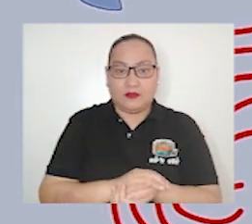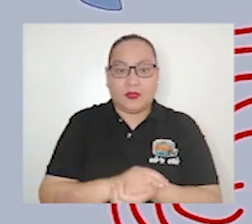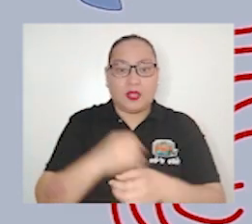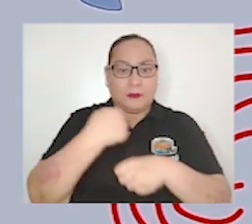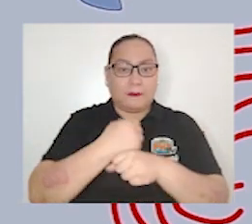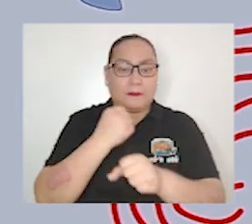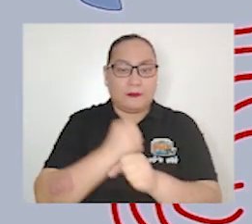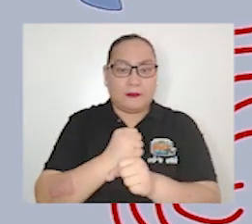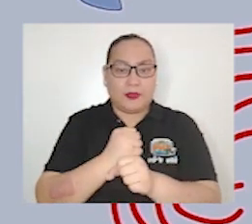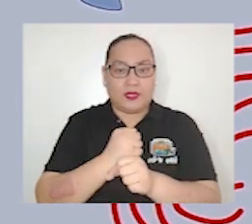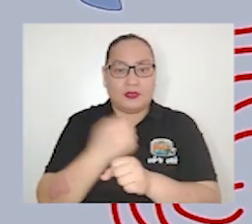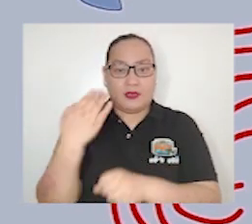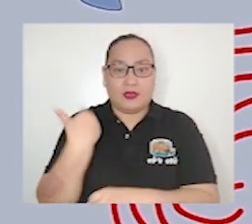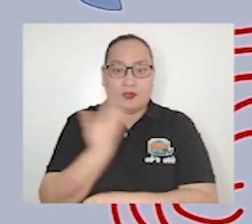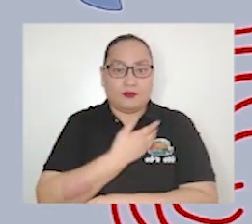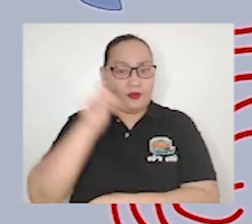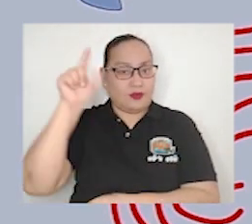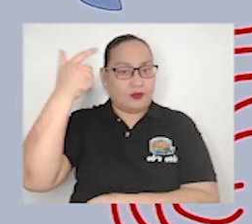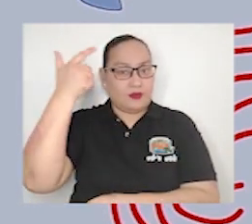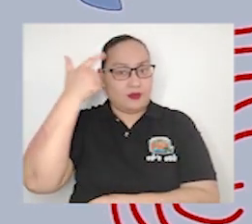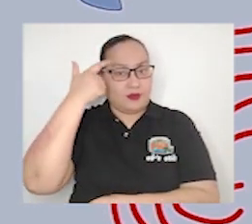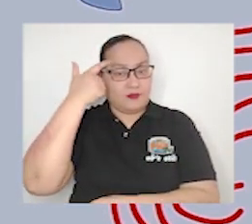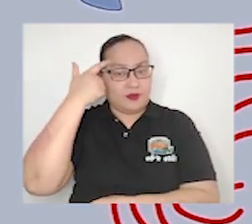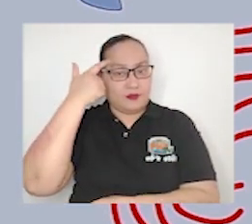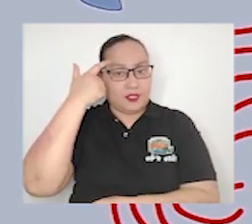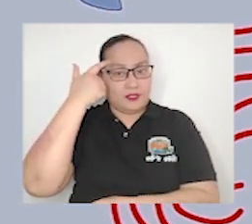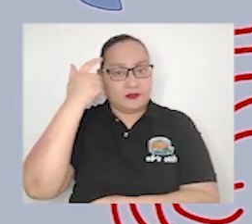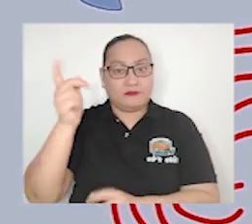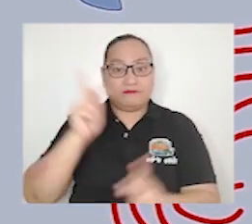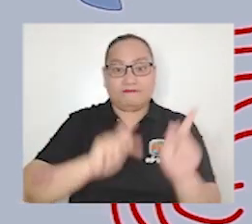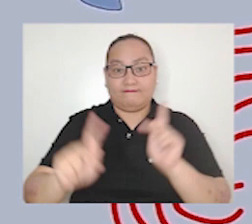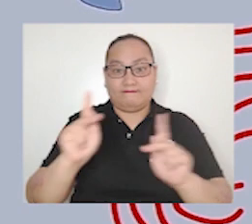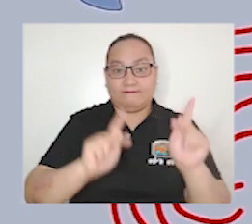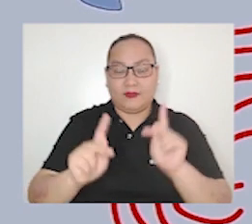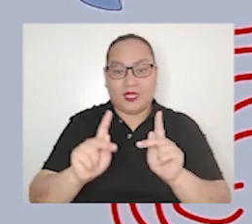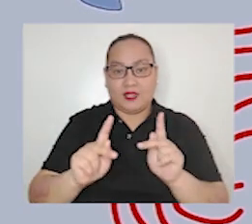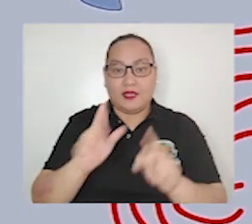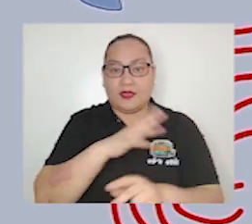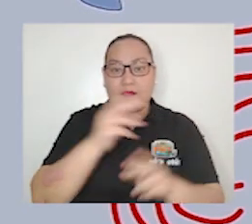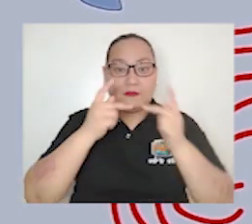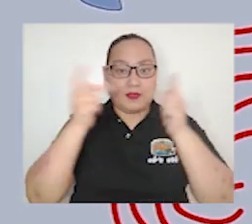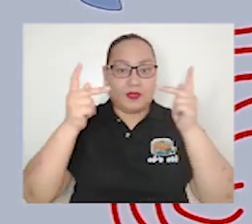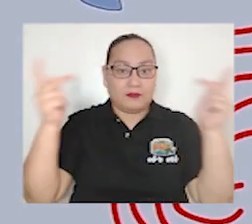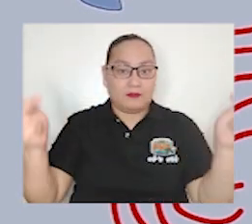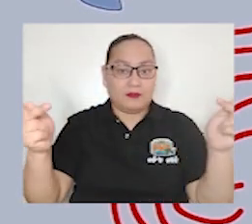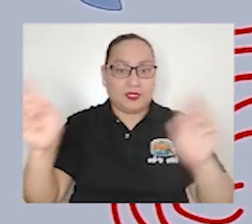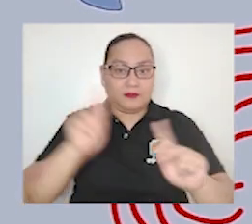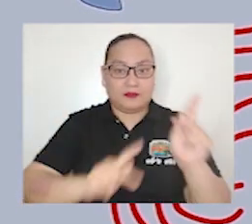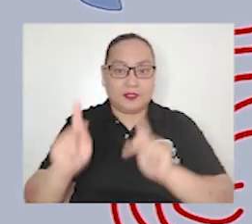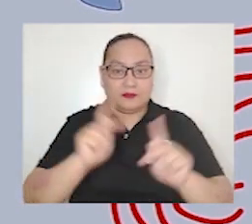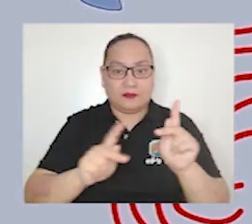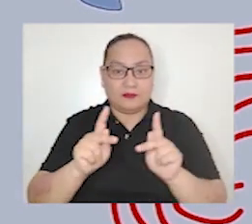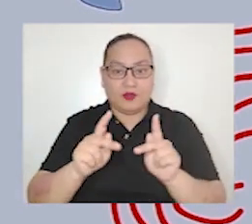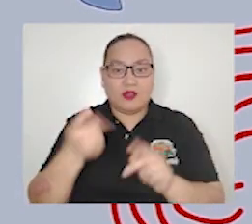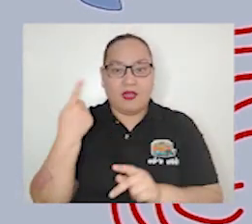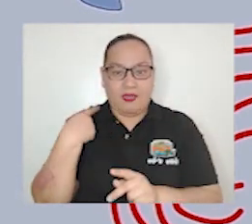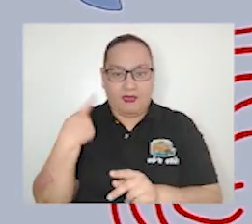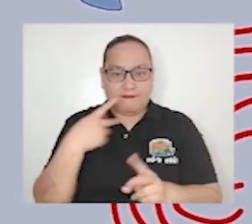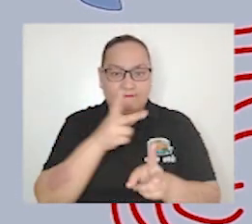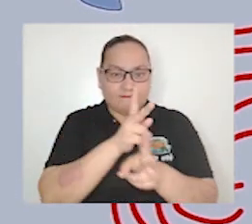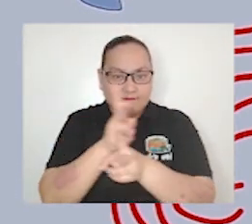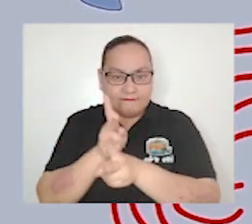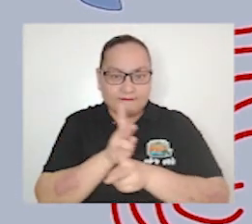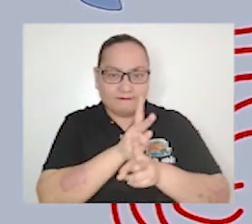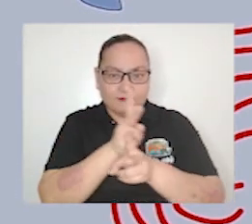make our government officials and public figures aware that somebody is watching them